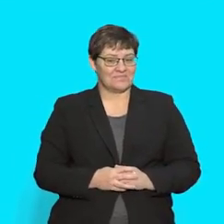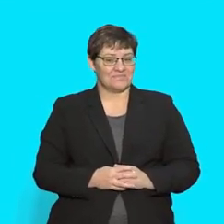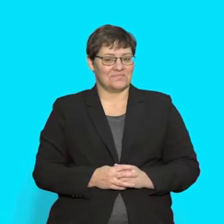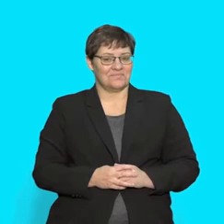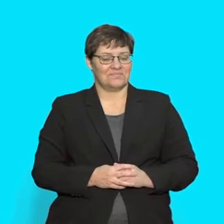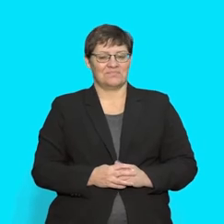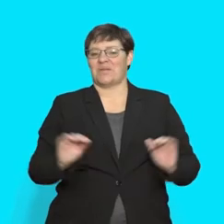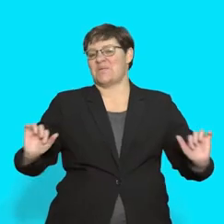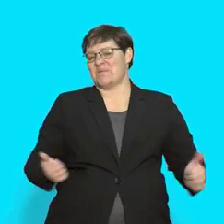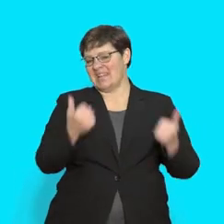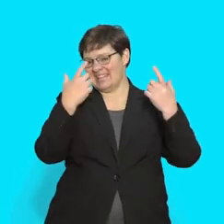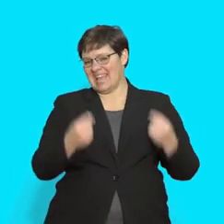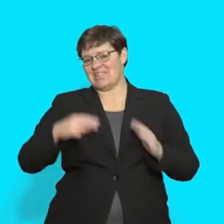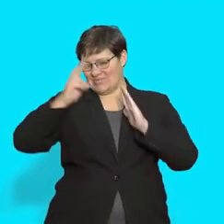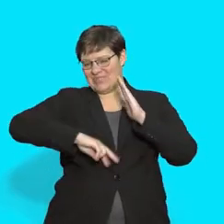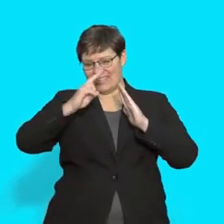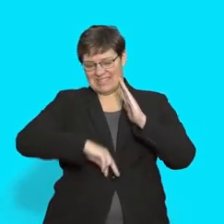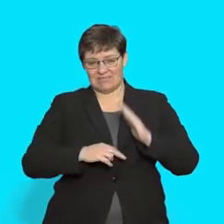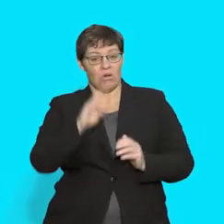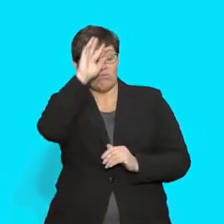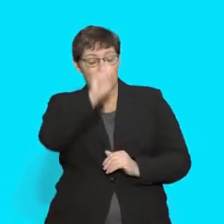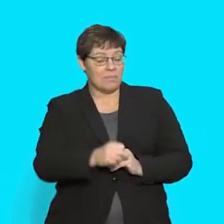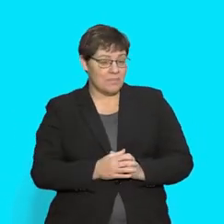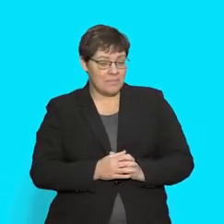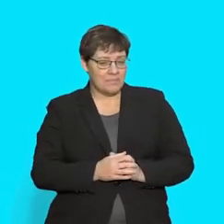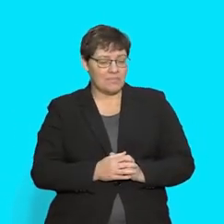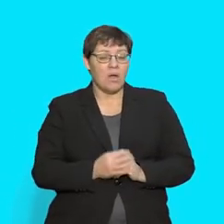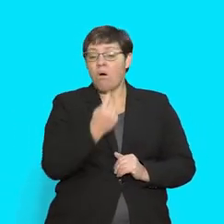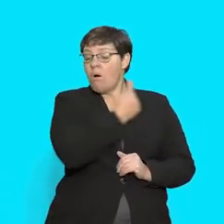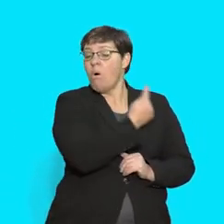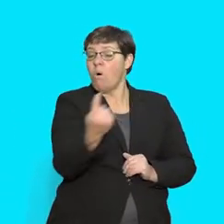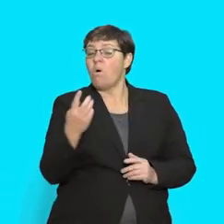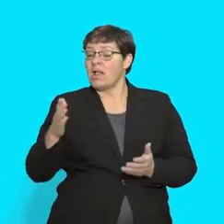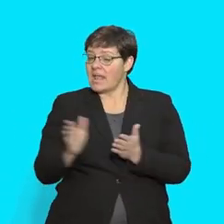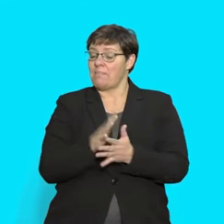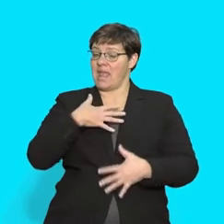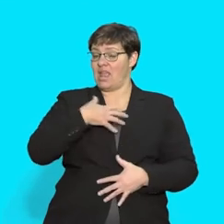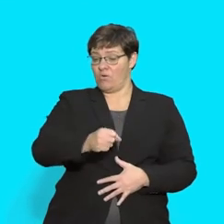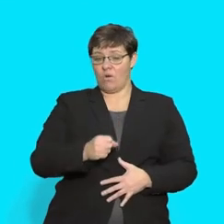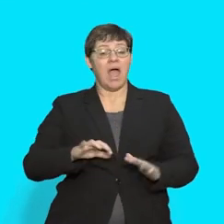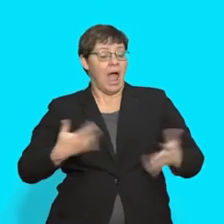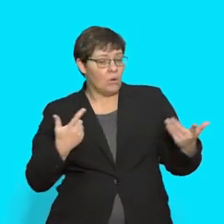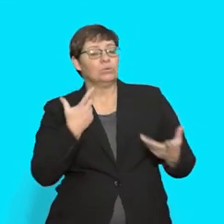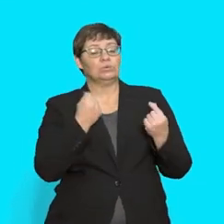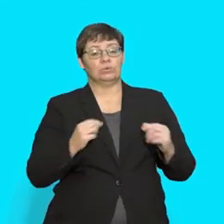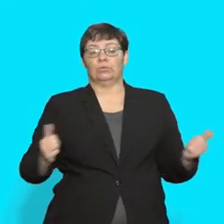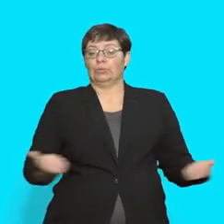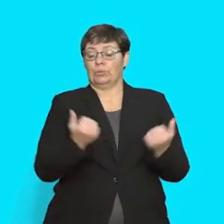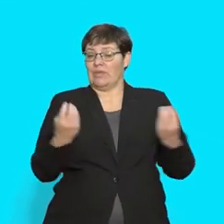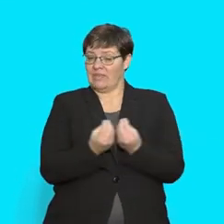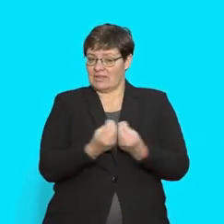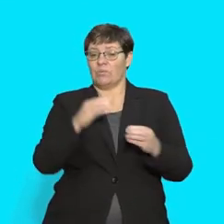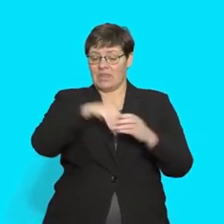Very good reading! Remember, everyone can be a hero by doing good deeds in their neighbourhood.